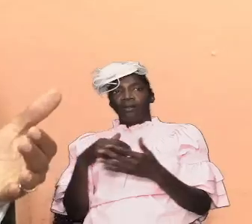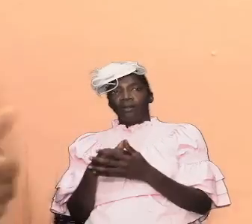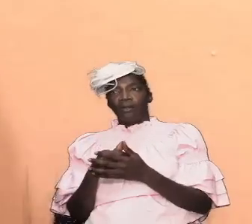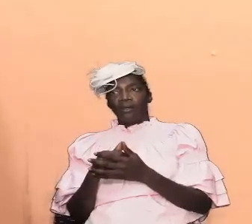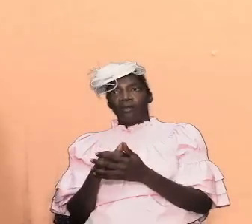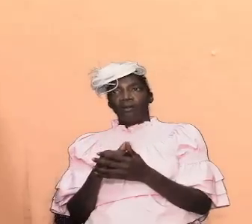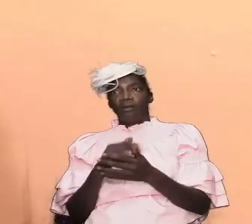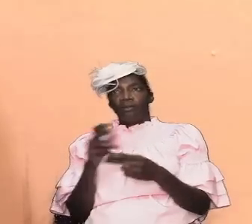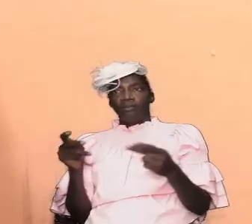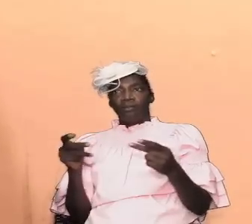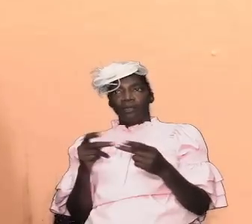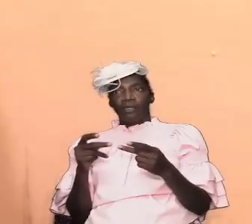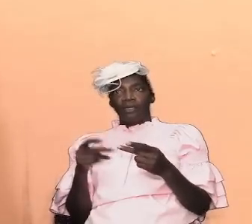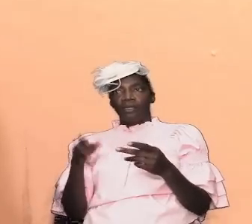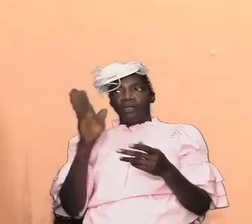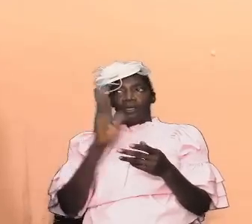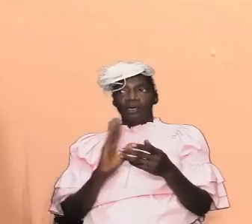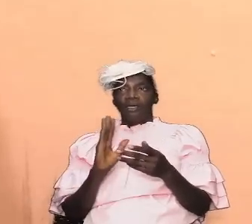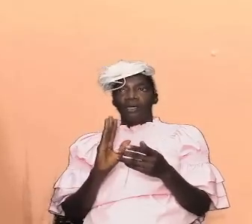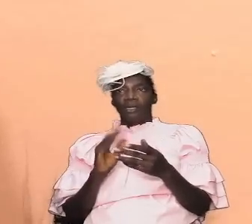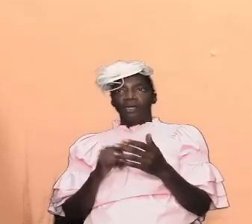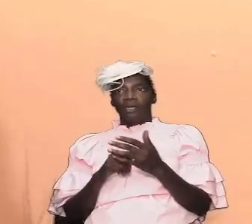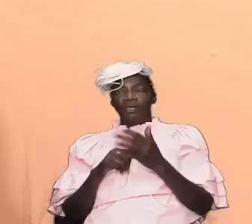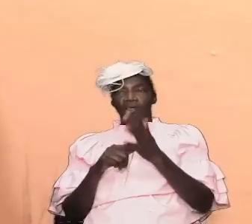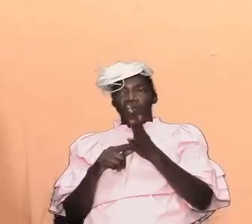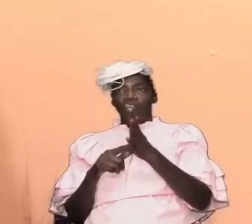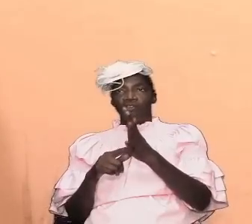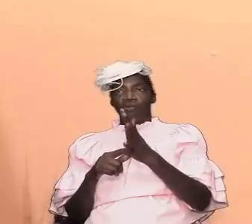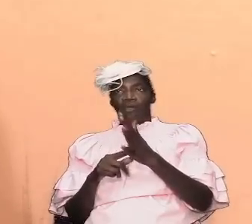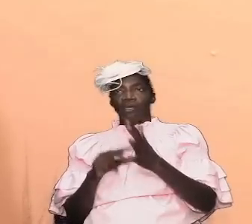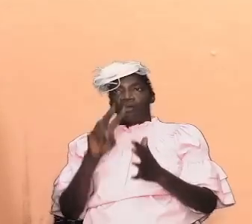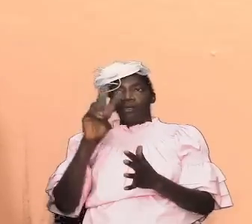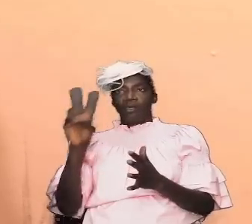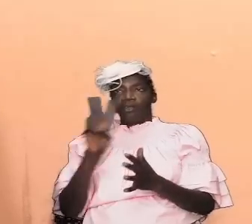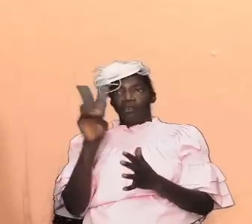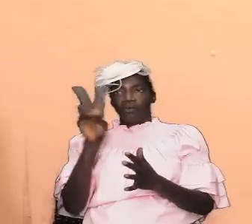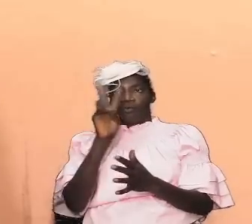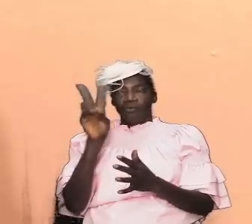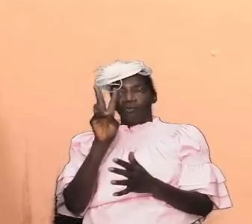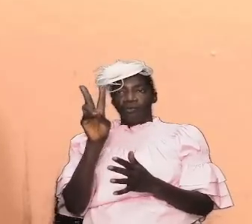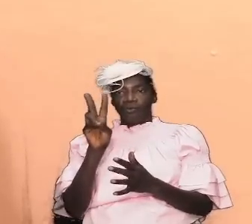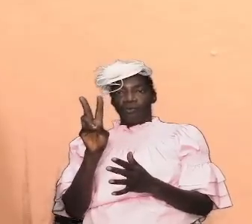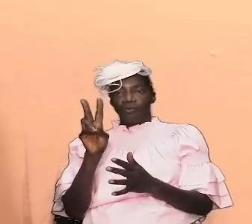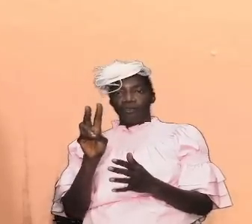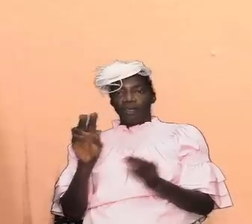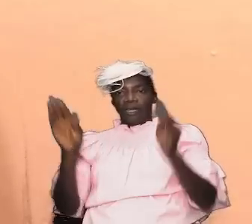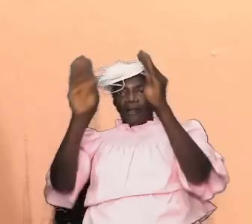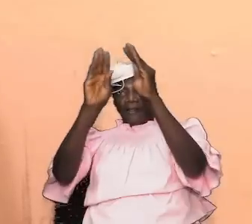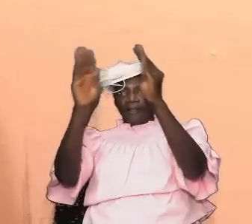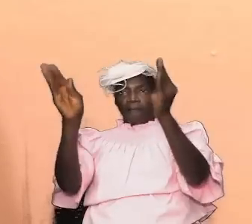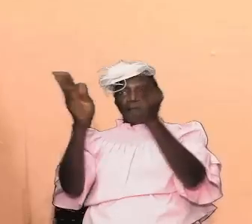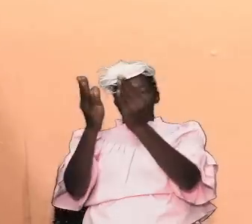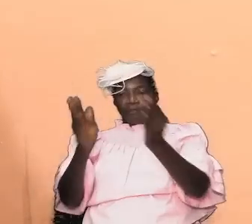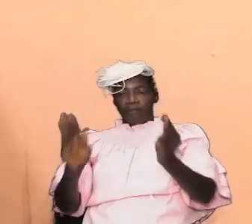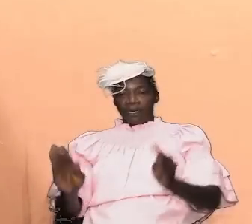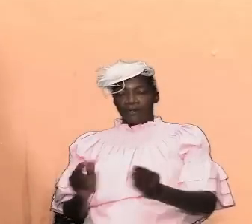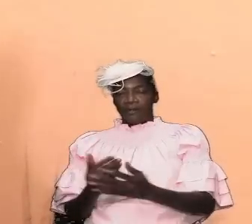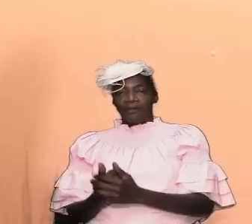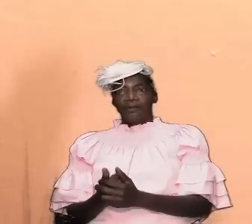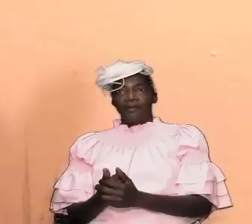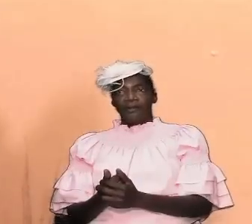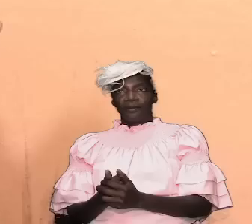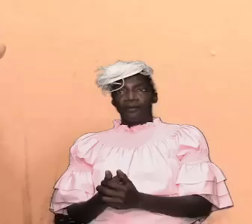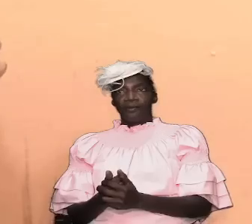place until god indicated to him use the pattern that i gave you now when